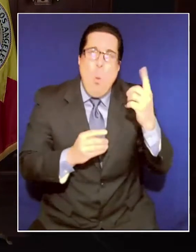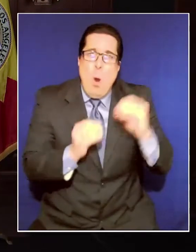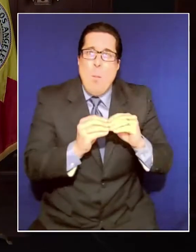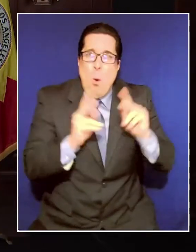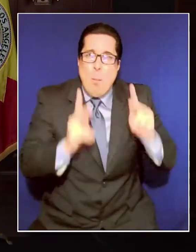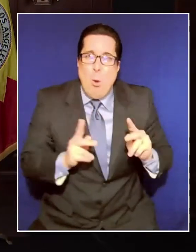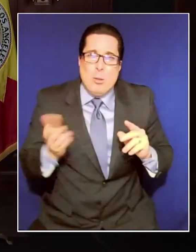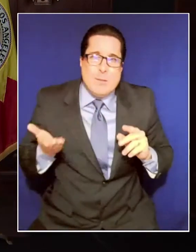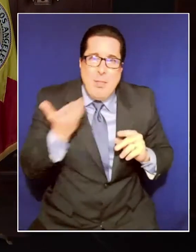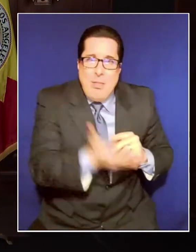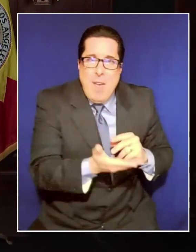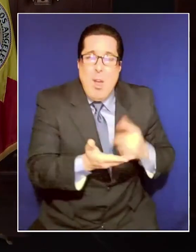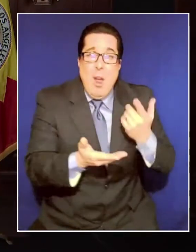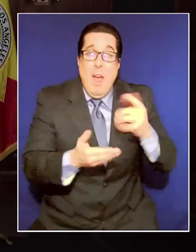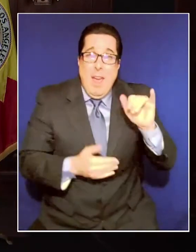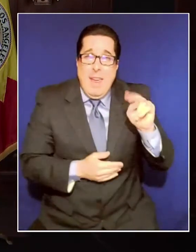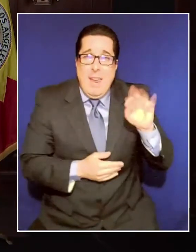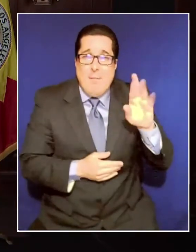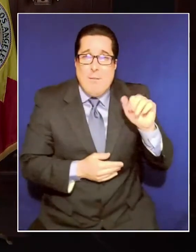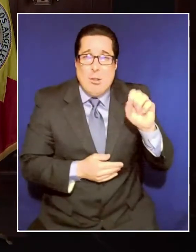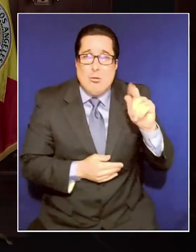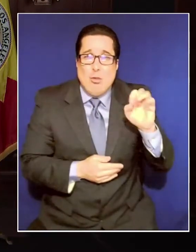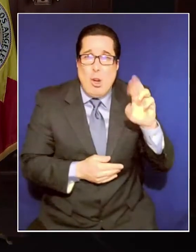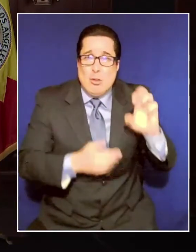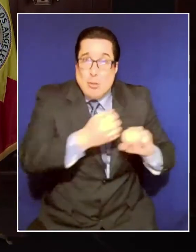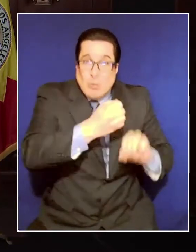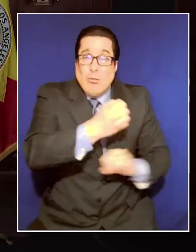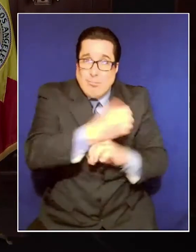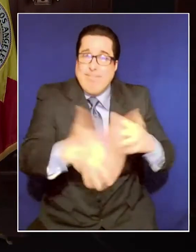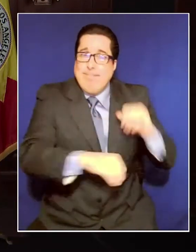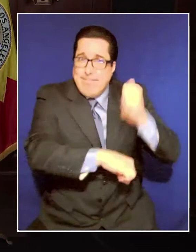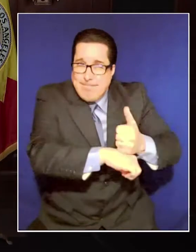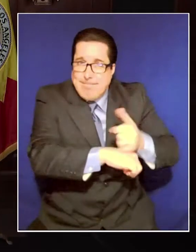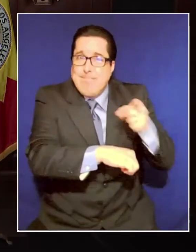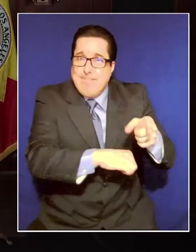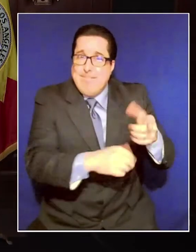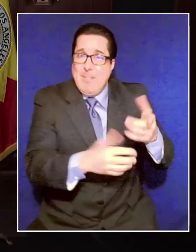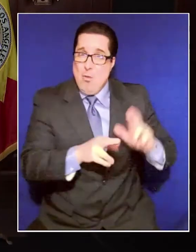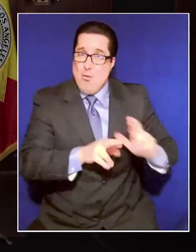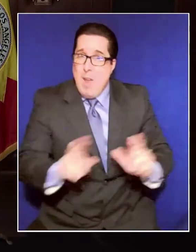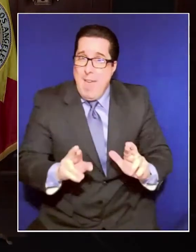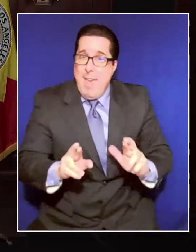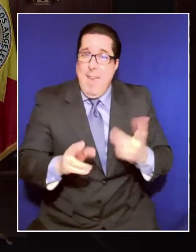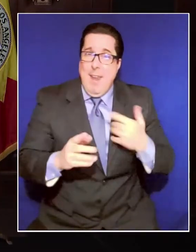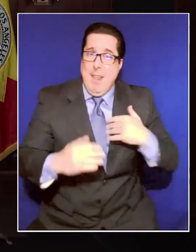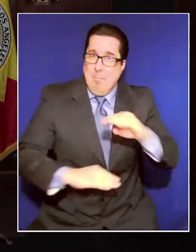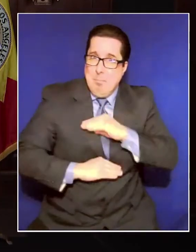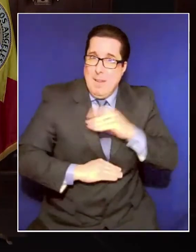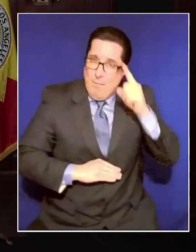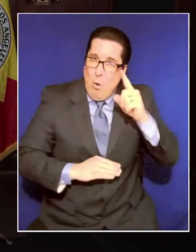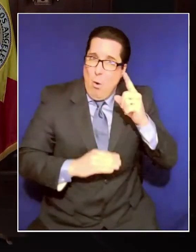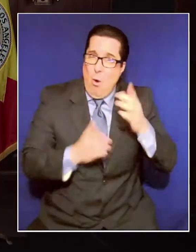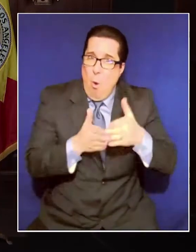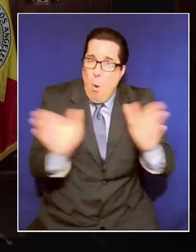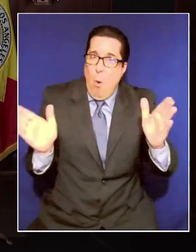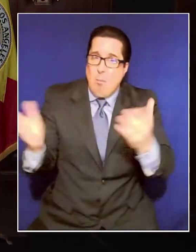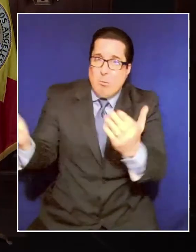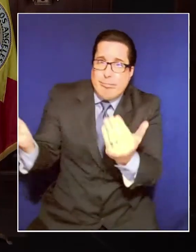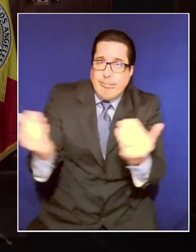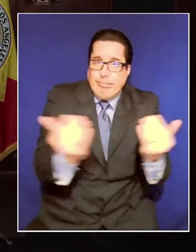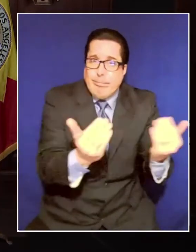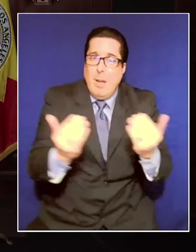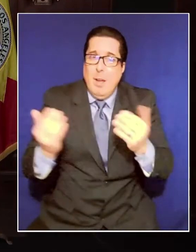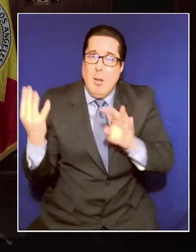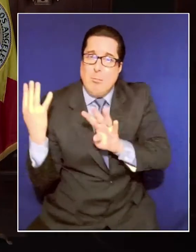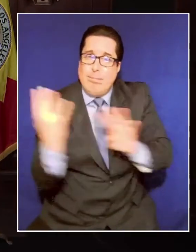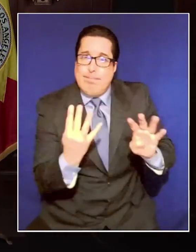infrastructure is in place and we have the capacity not only to meet what we've been doing, but to surpass and ramp up there, our capacity.